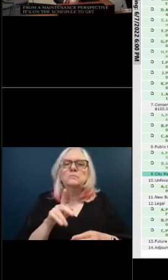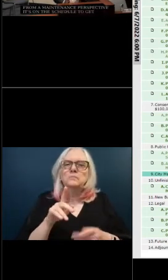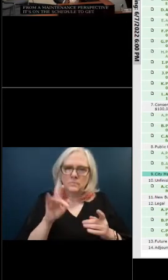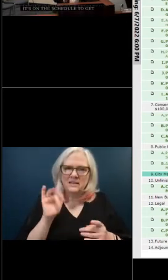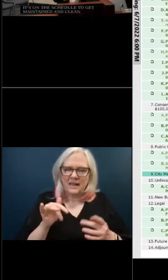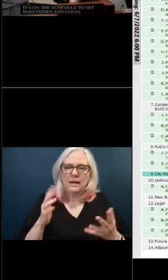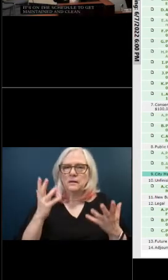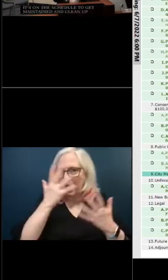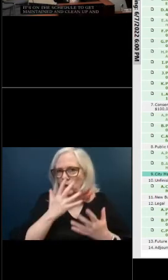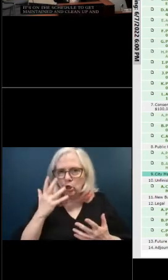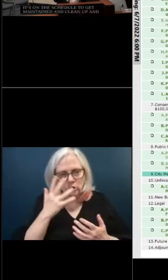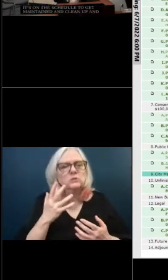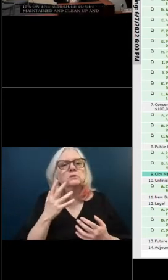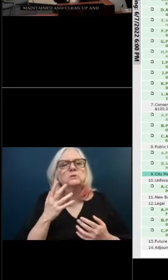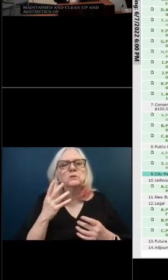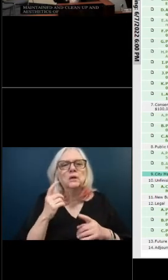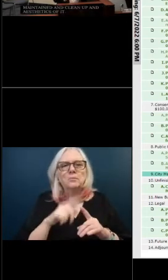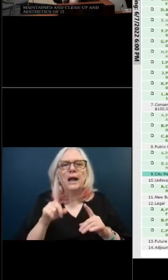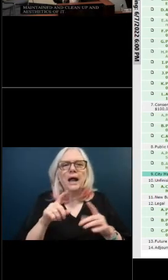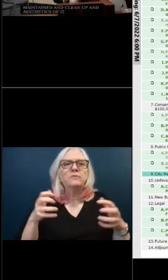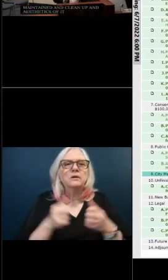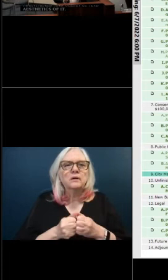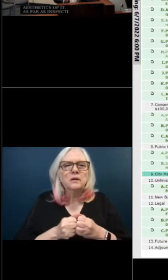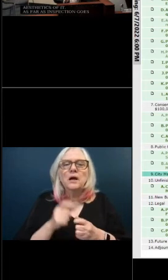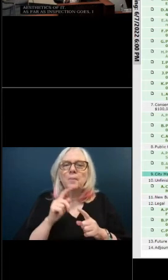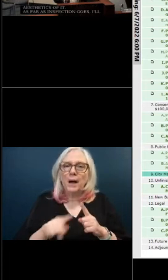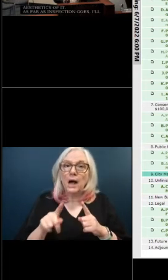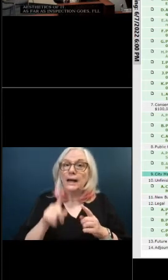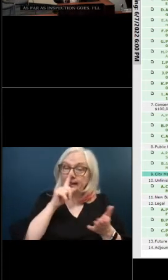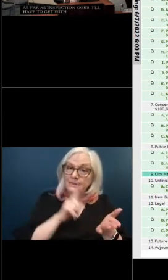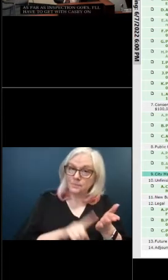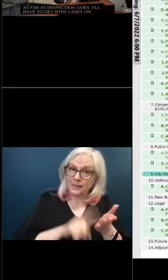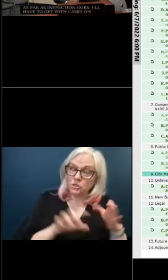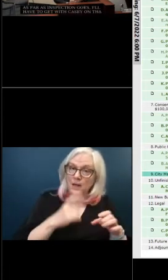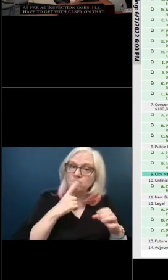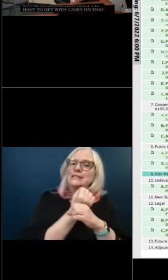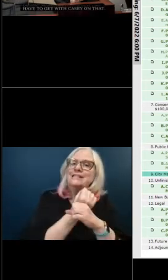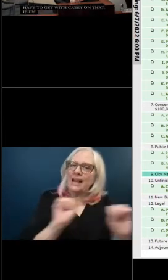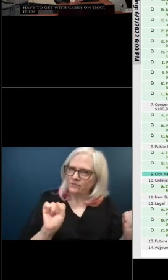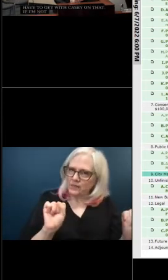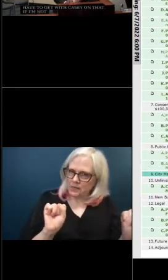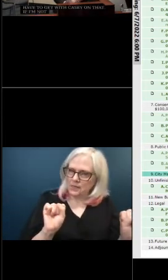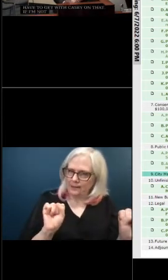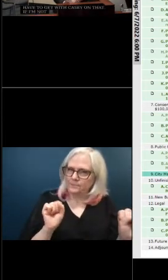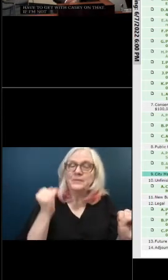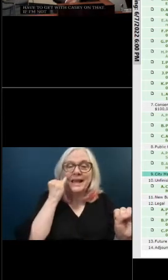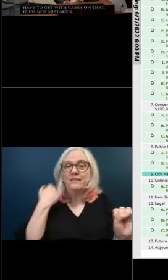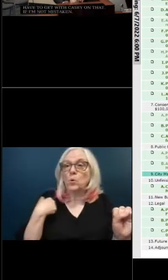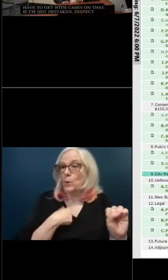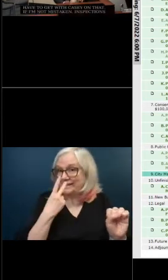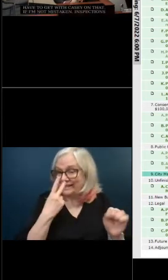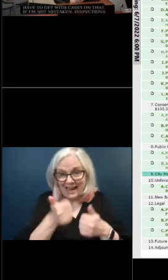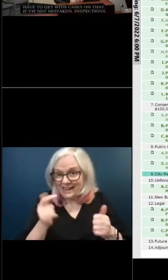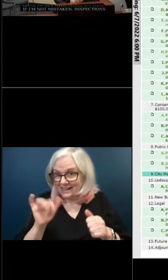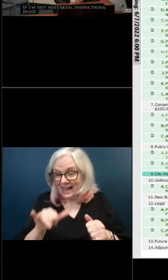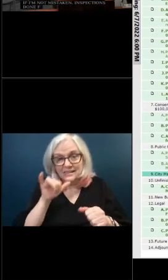on that but if i'm not mistaken uh inspections are done for safety from a safety perspective they are inspected and if we deem anything unsafe it gets